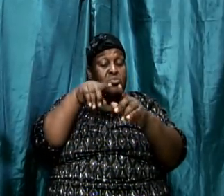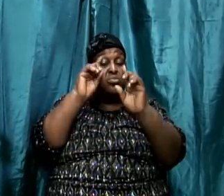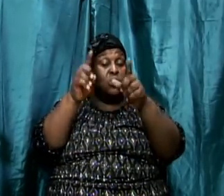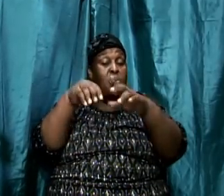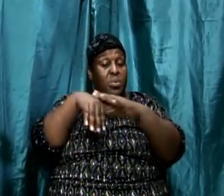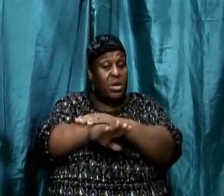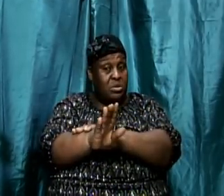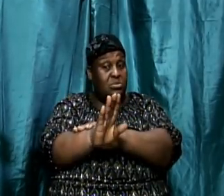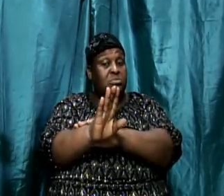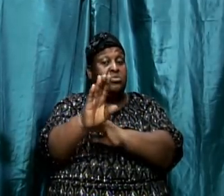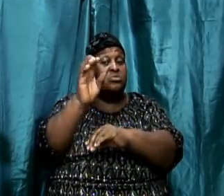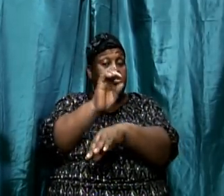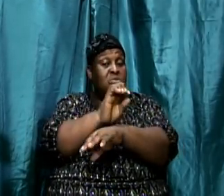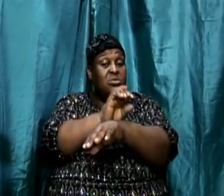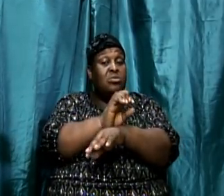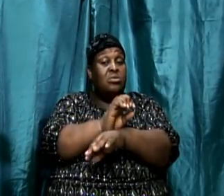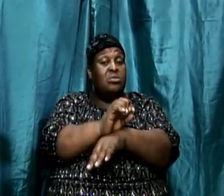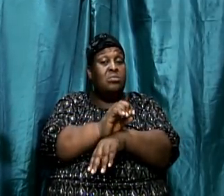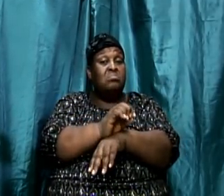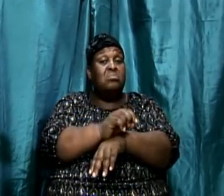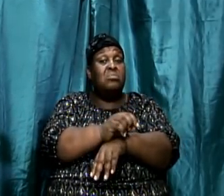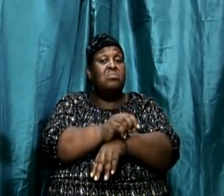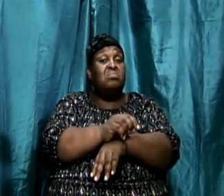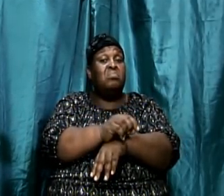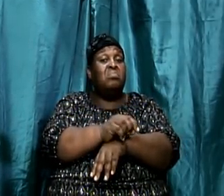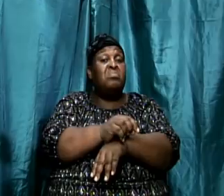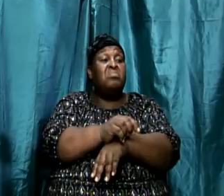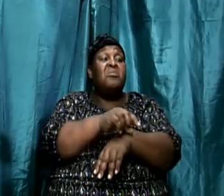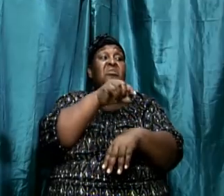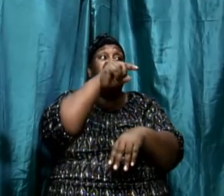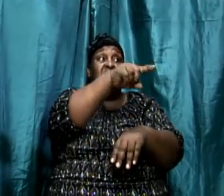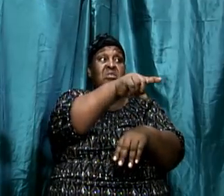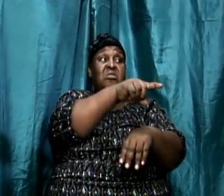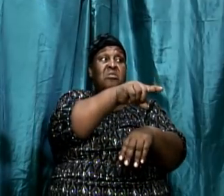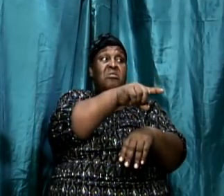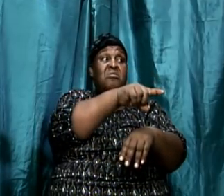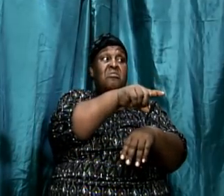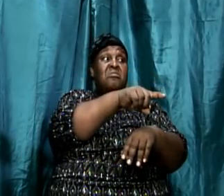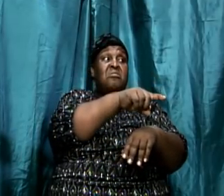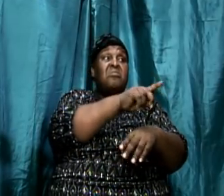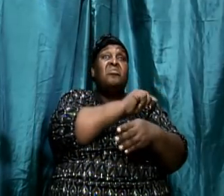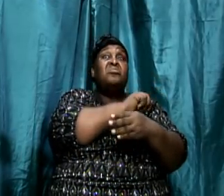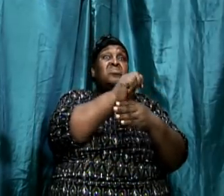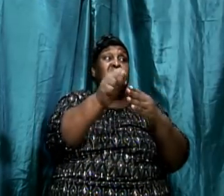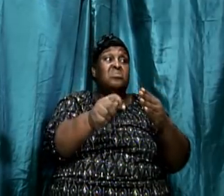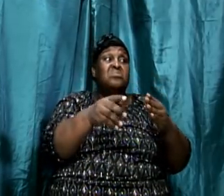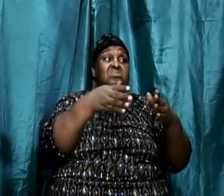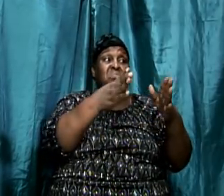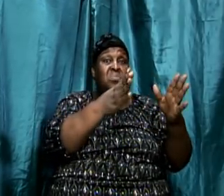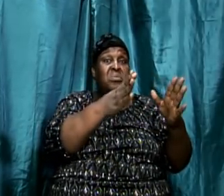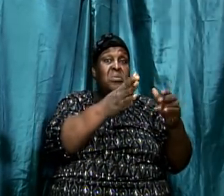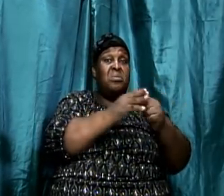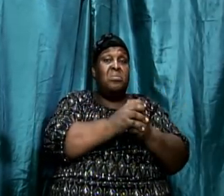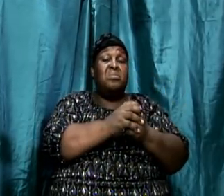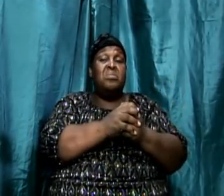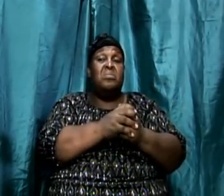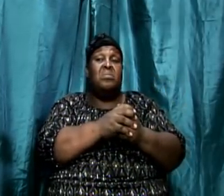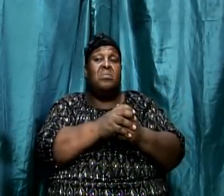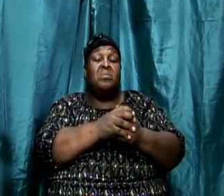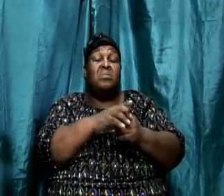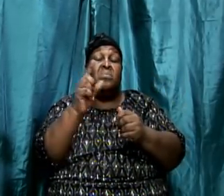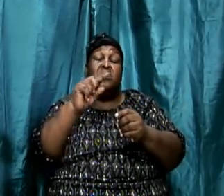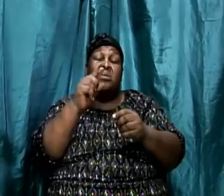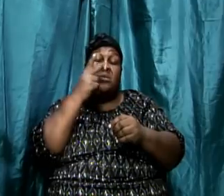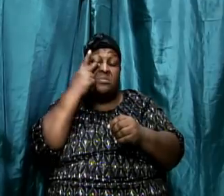take off their shoes to enter the sanctuary. Totally different approach. Amen. When we saw where Jesus